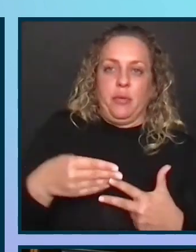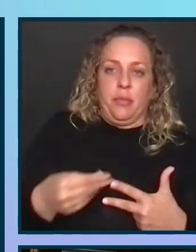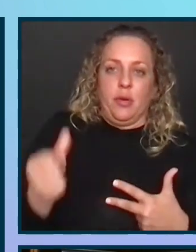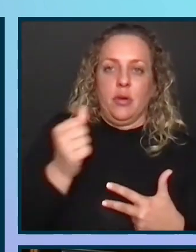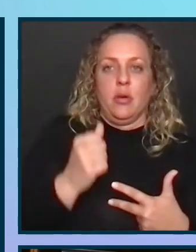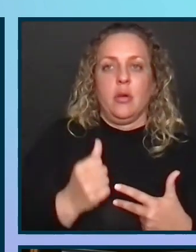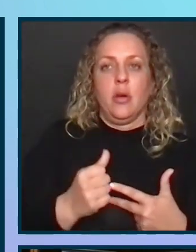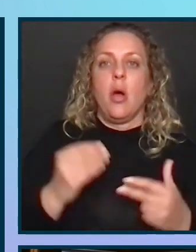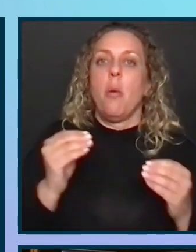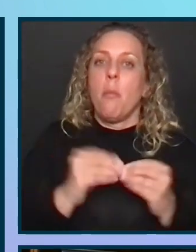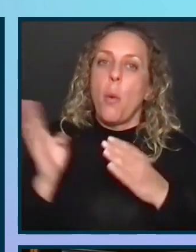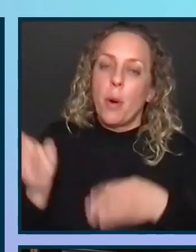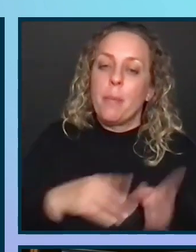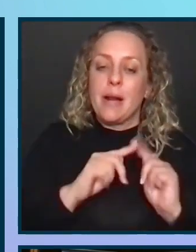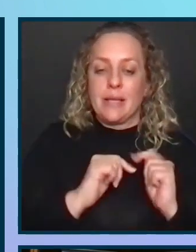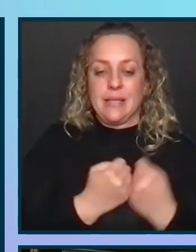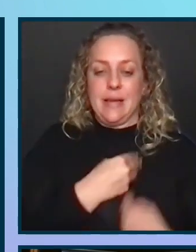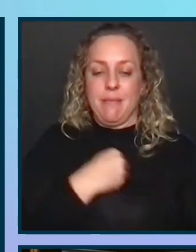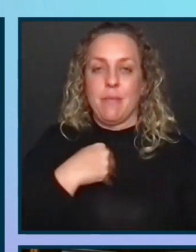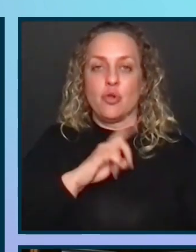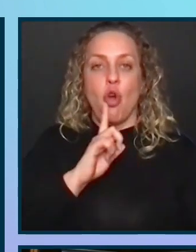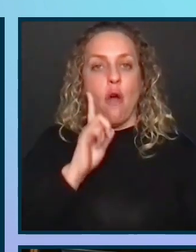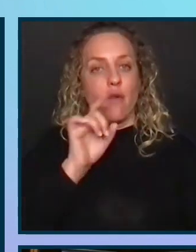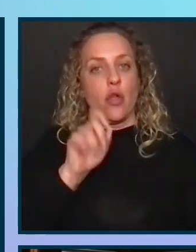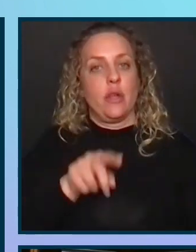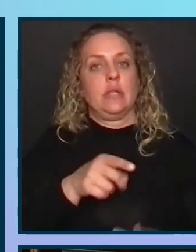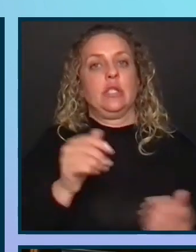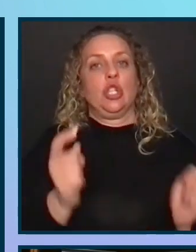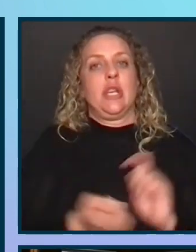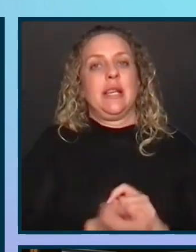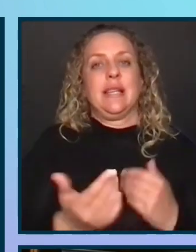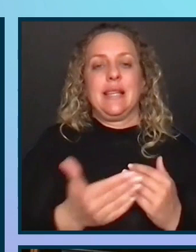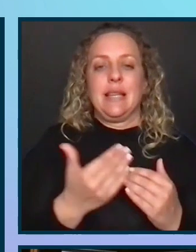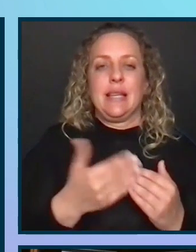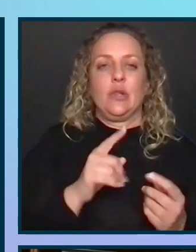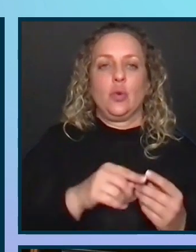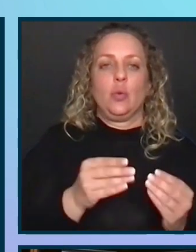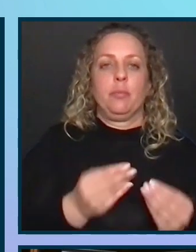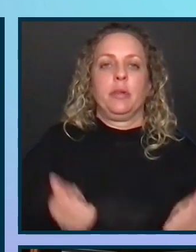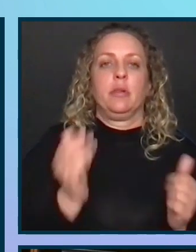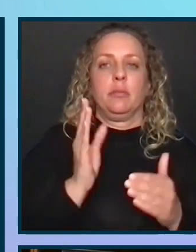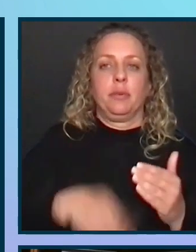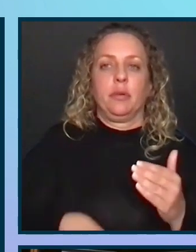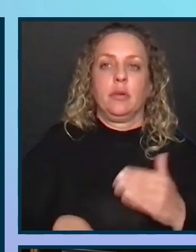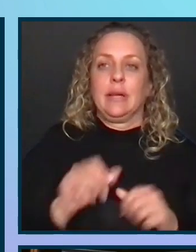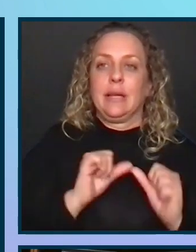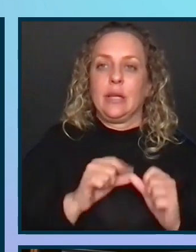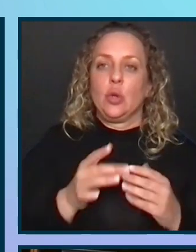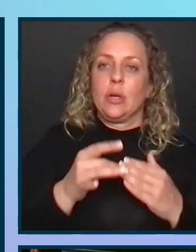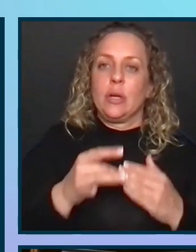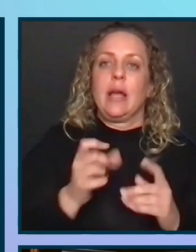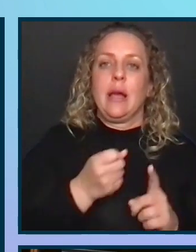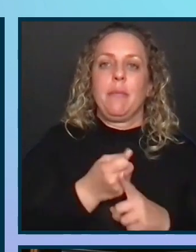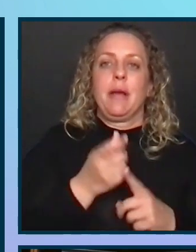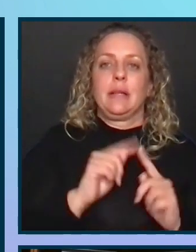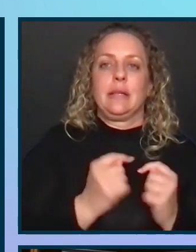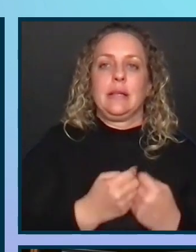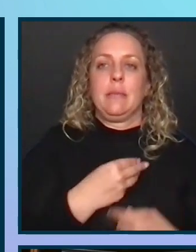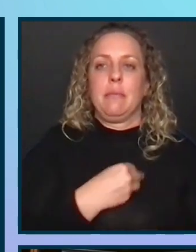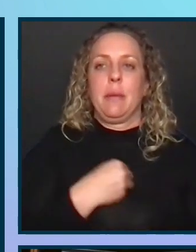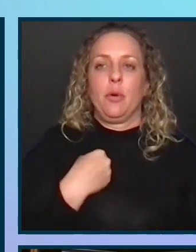prepared team members are for this step, the easier it is to complete. Continue to guide impacted team members.